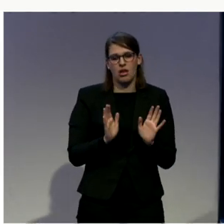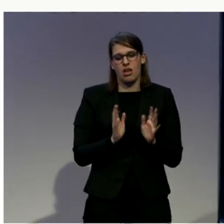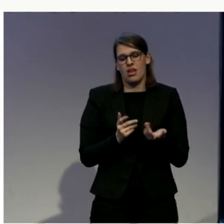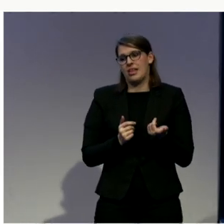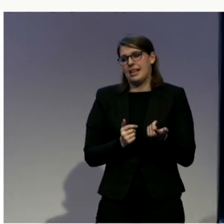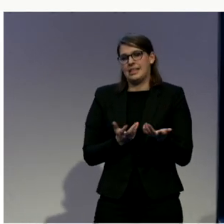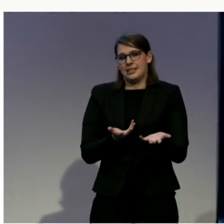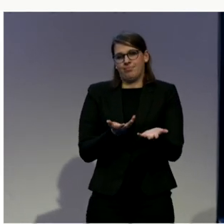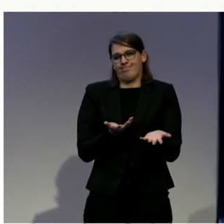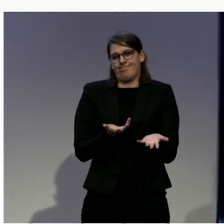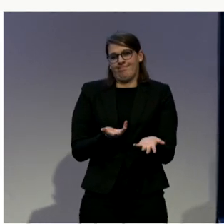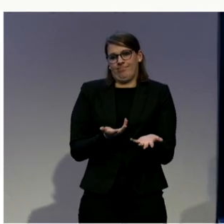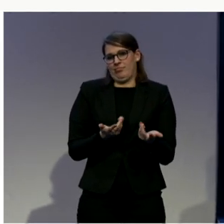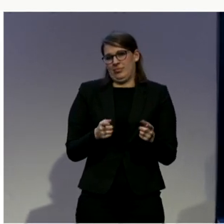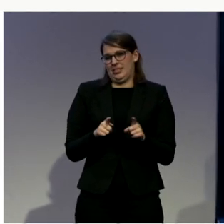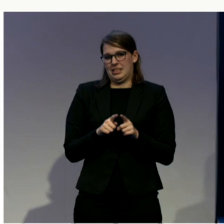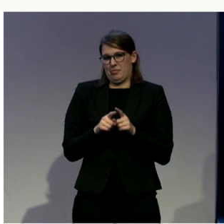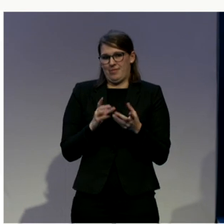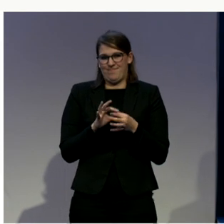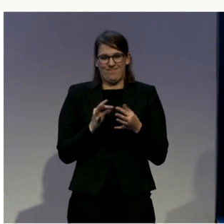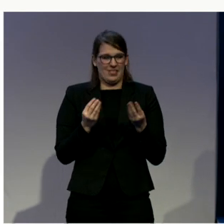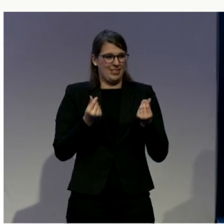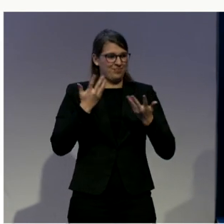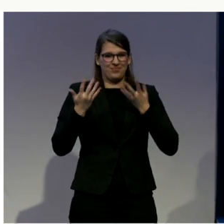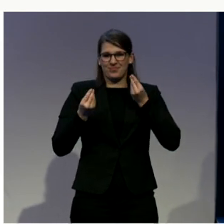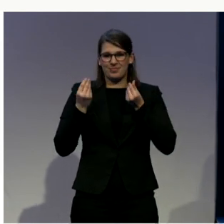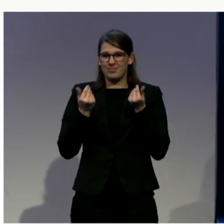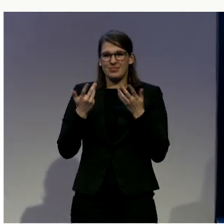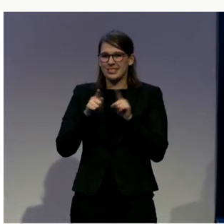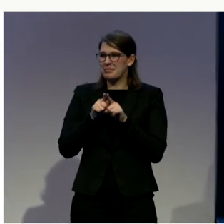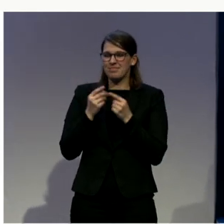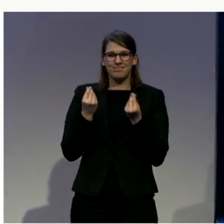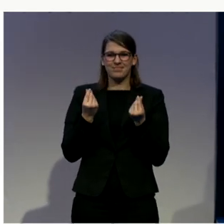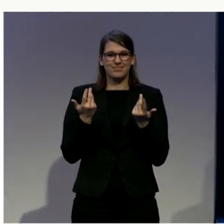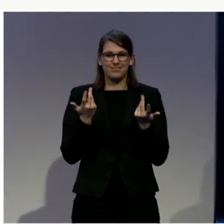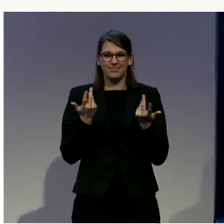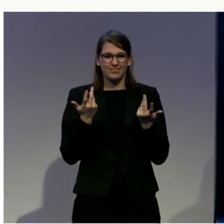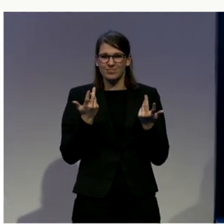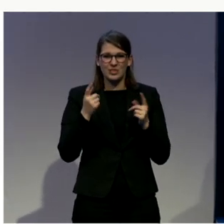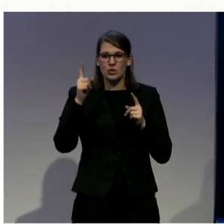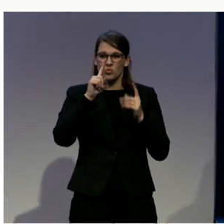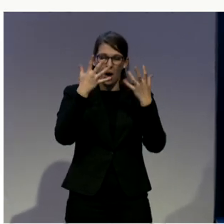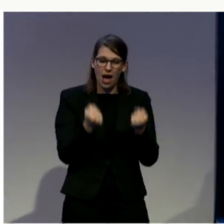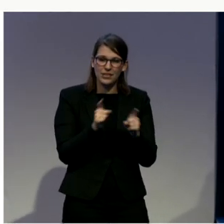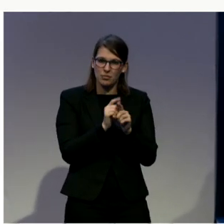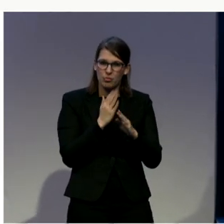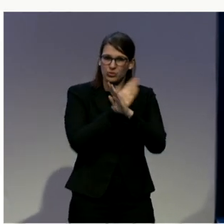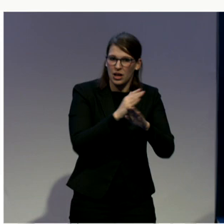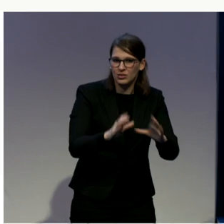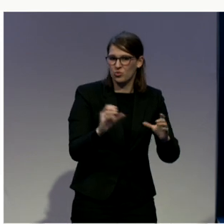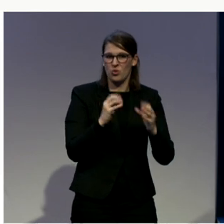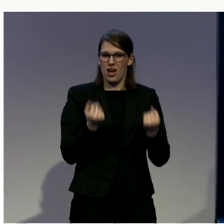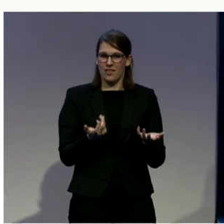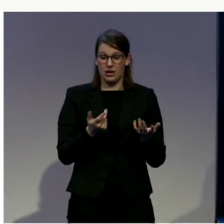the person unprotected. But the issue is that criminal law was created